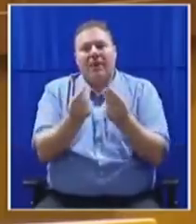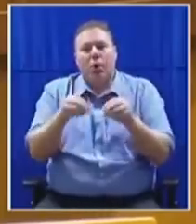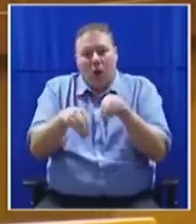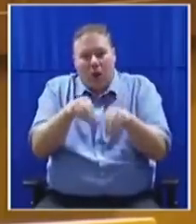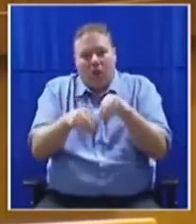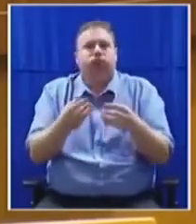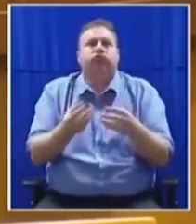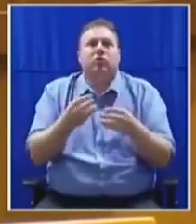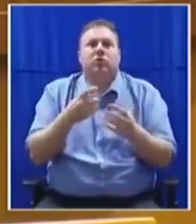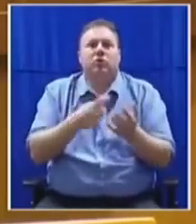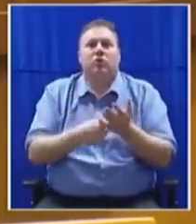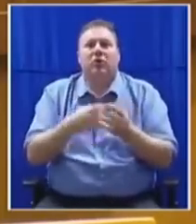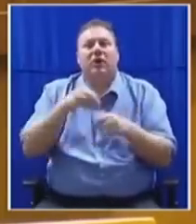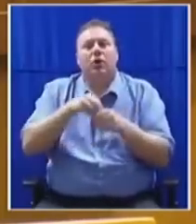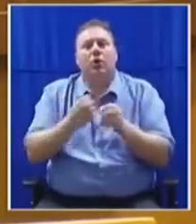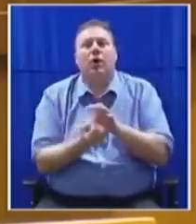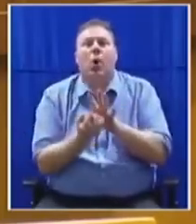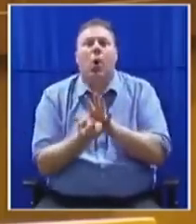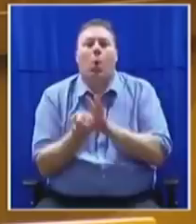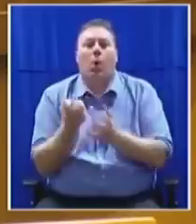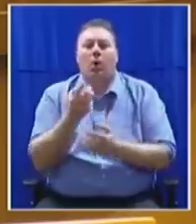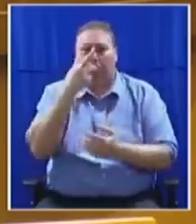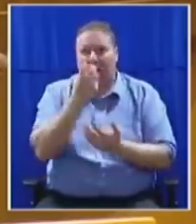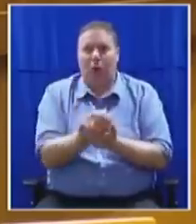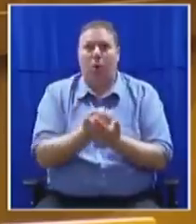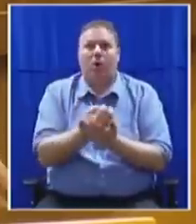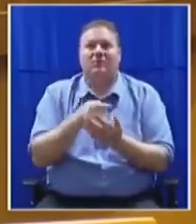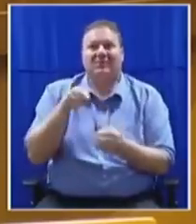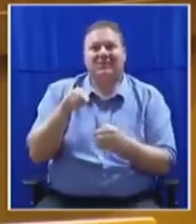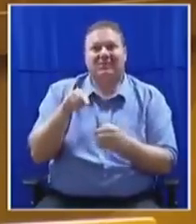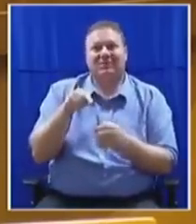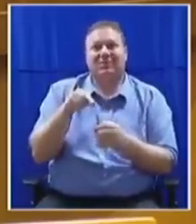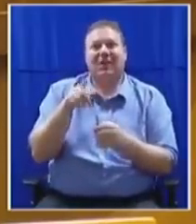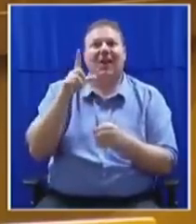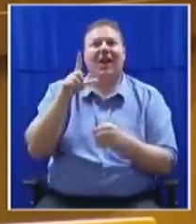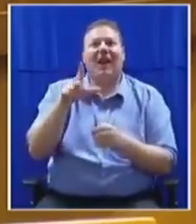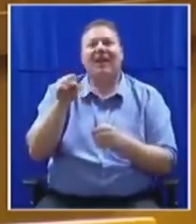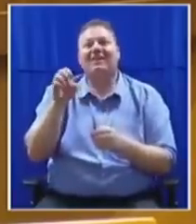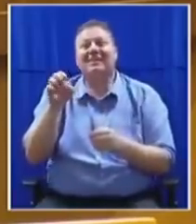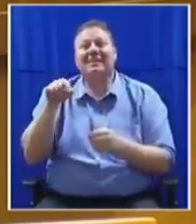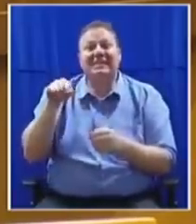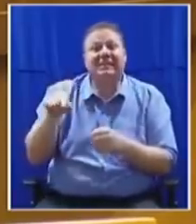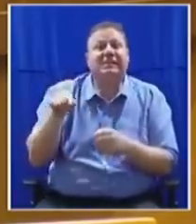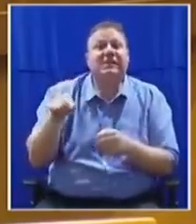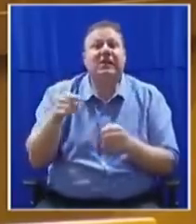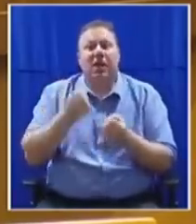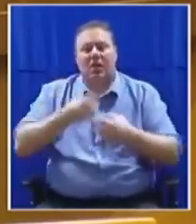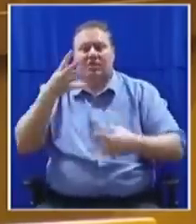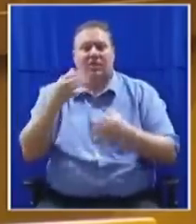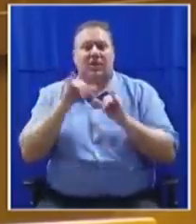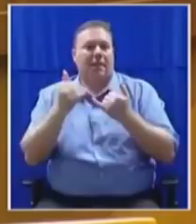resources, the reality including coal, are owned by the LSE listed companies. It's not very difficult to